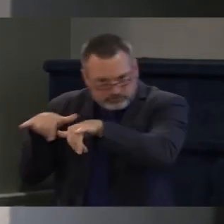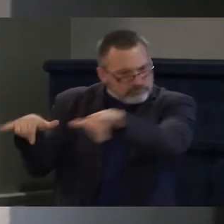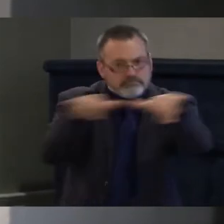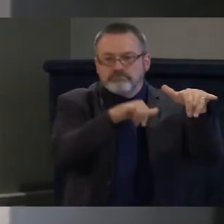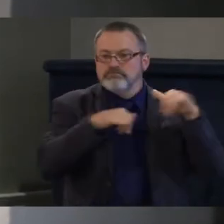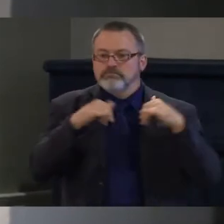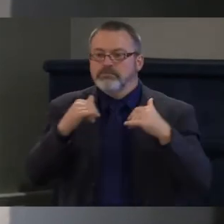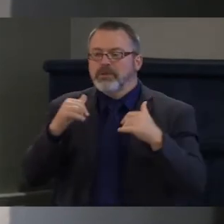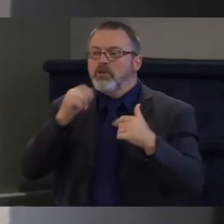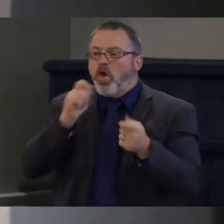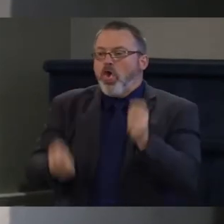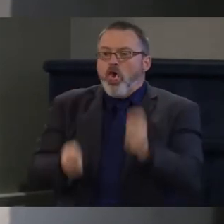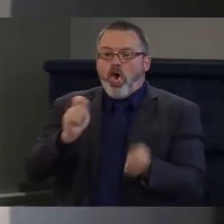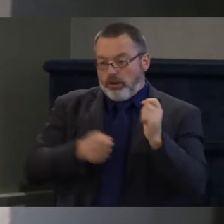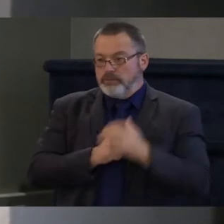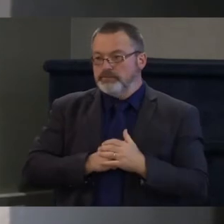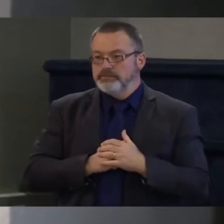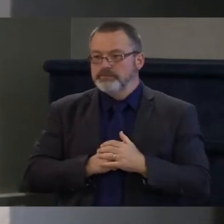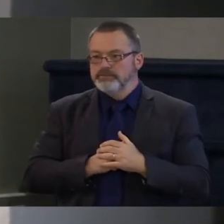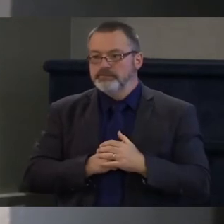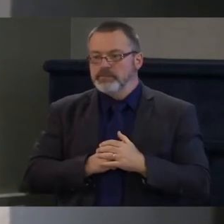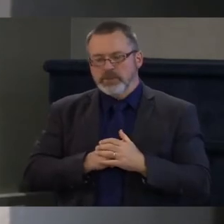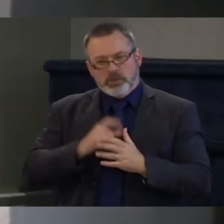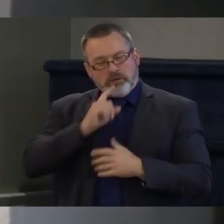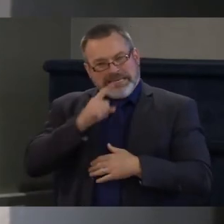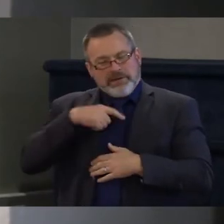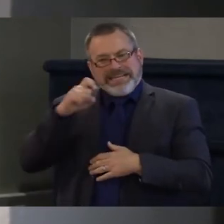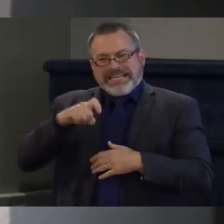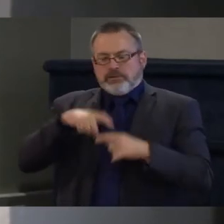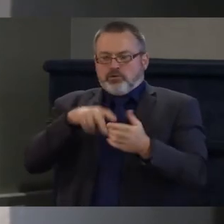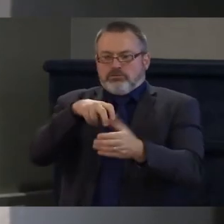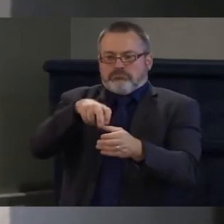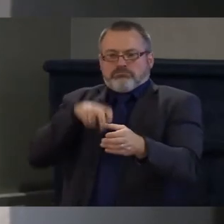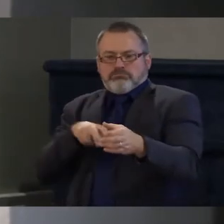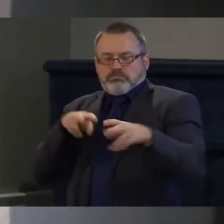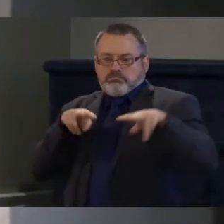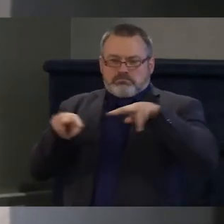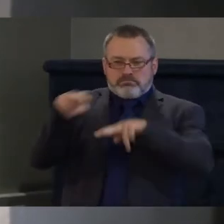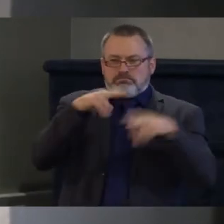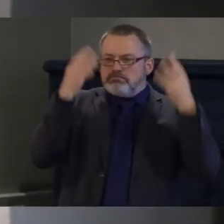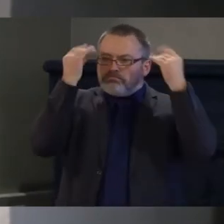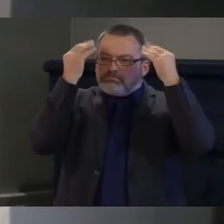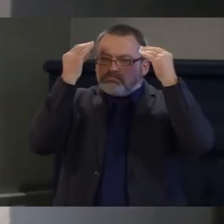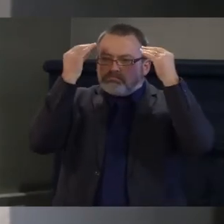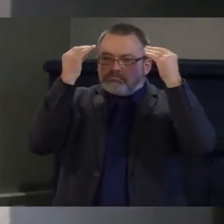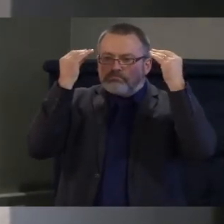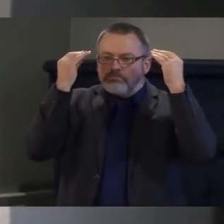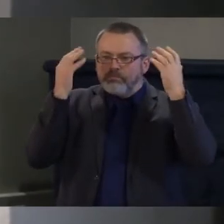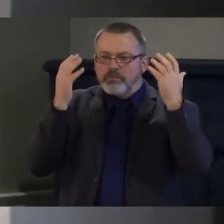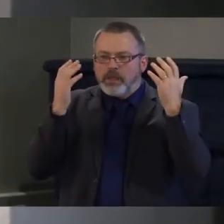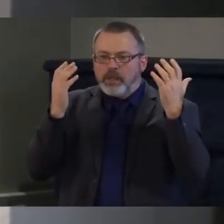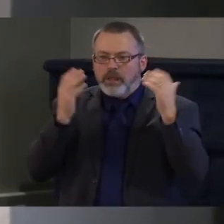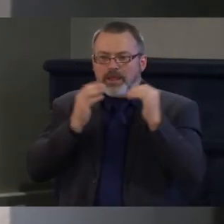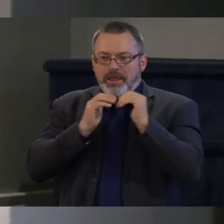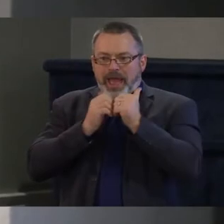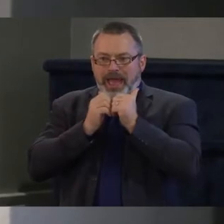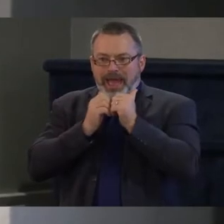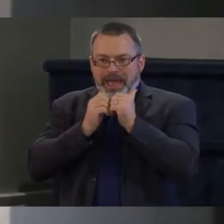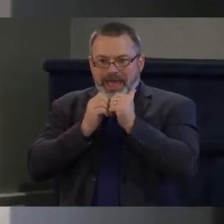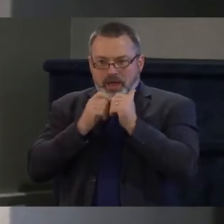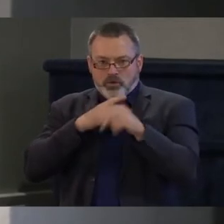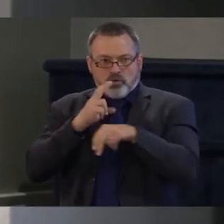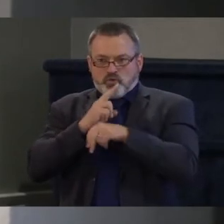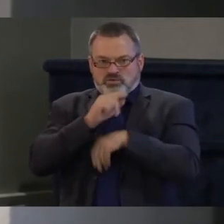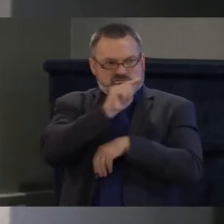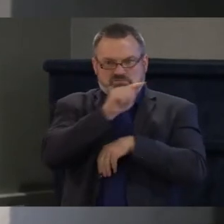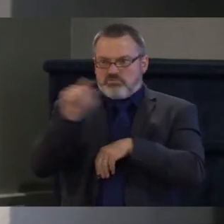think that's really important as we think about how we leverage and utilize all of the workers here in Vermont who should have